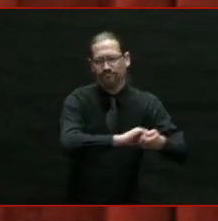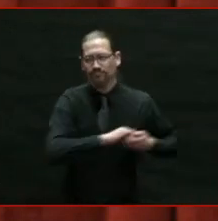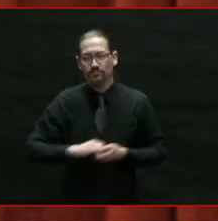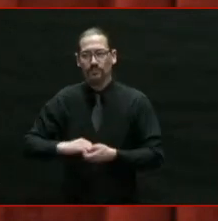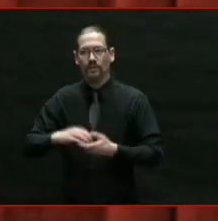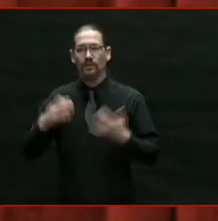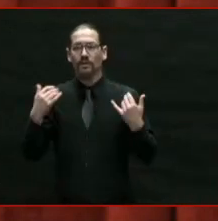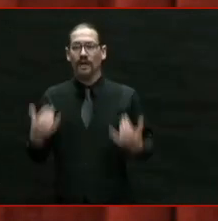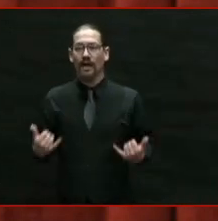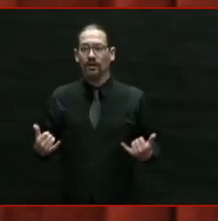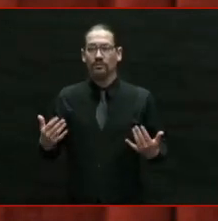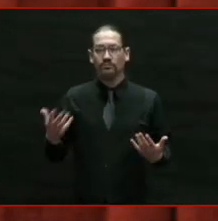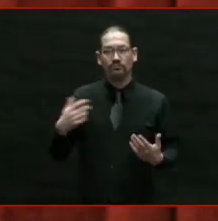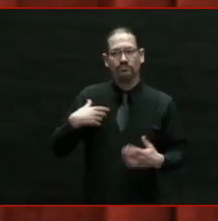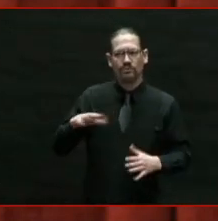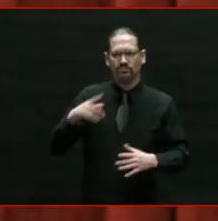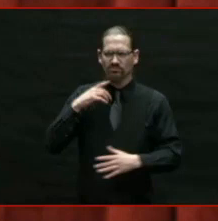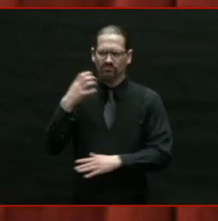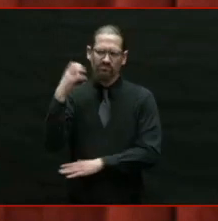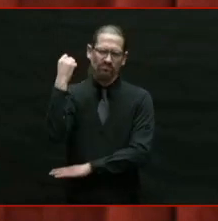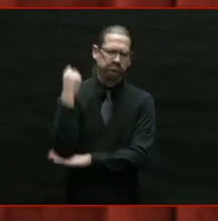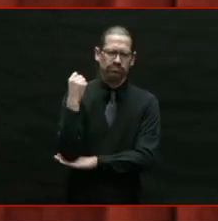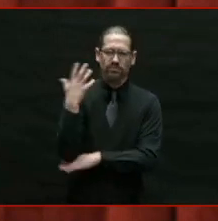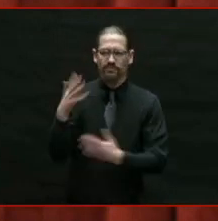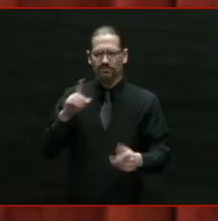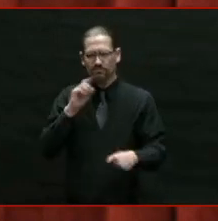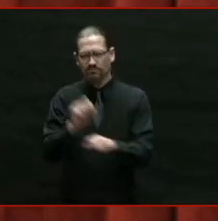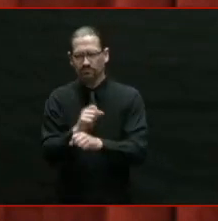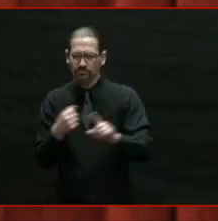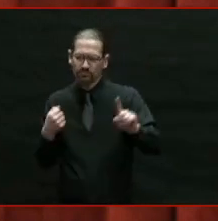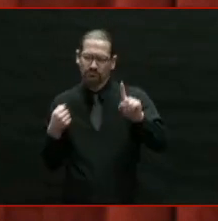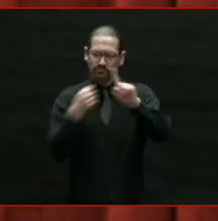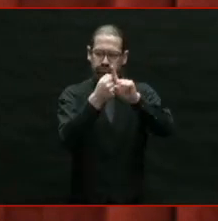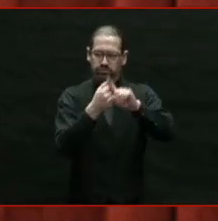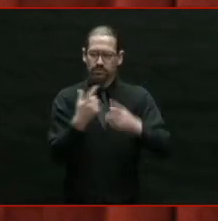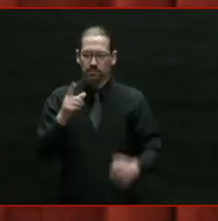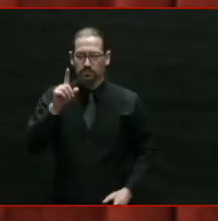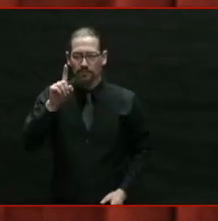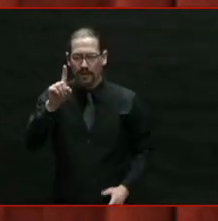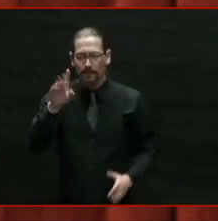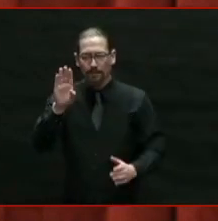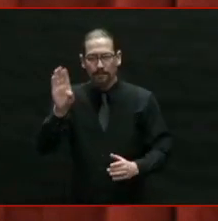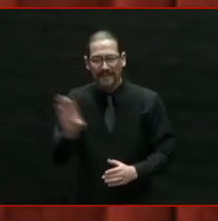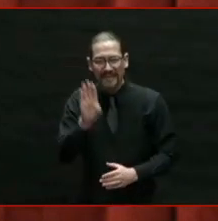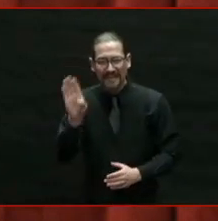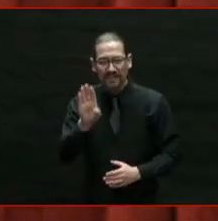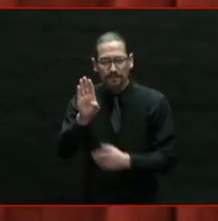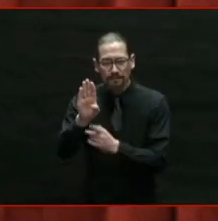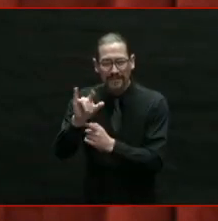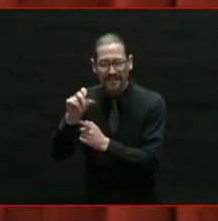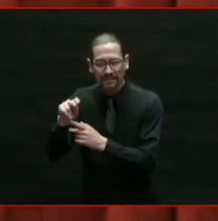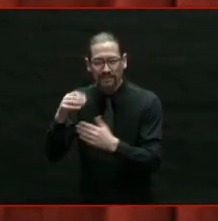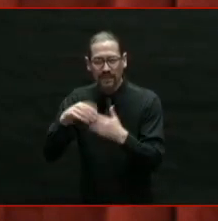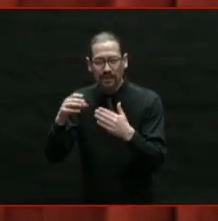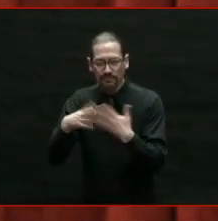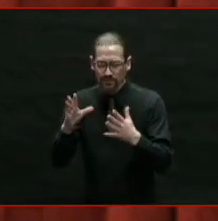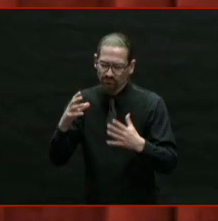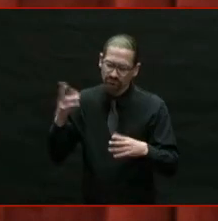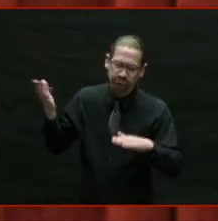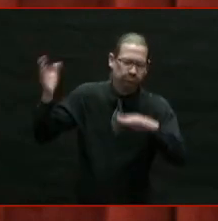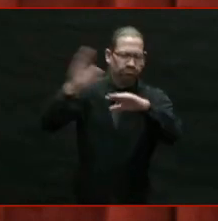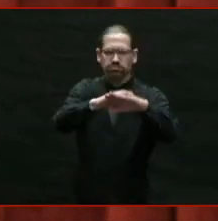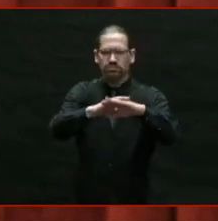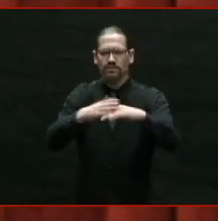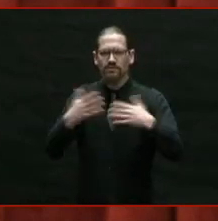billion dollars of investment in our state, which created countless jobs.